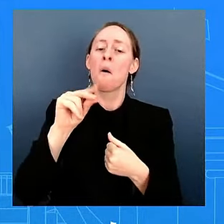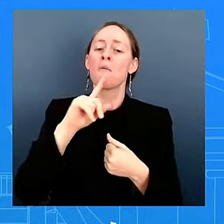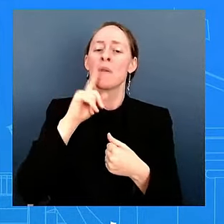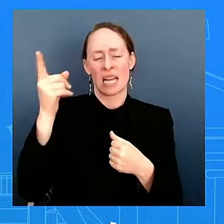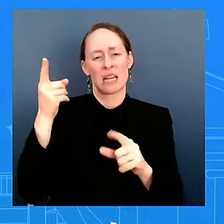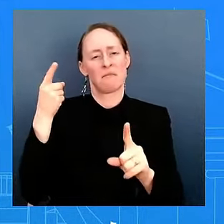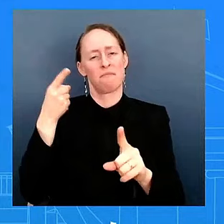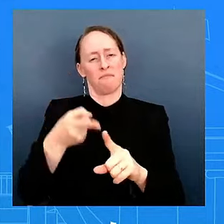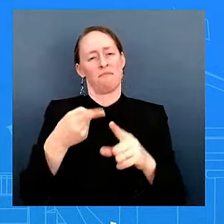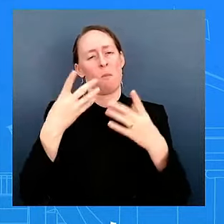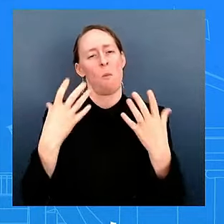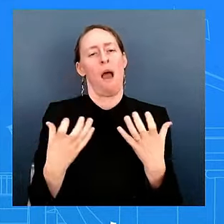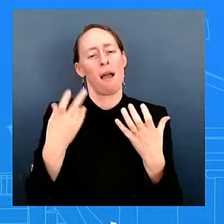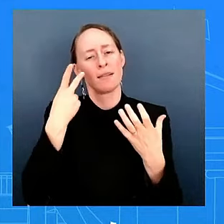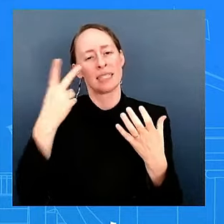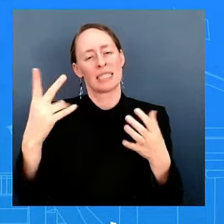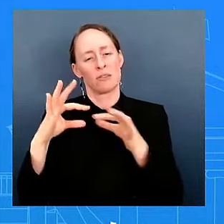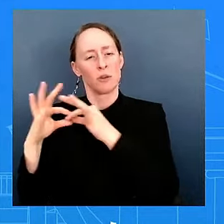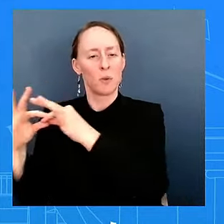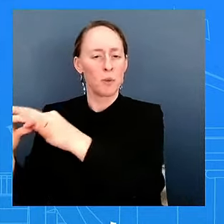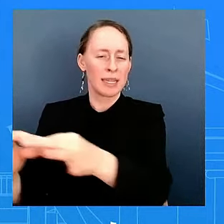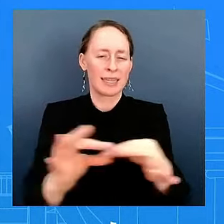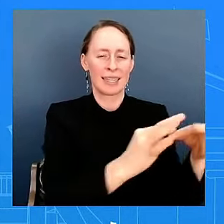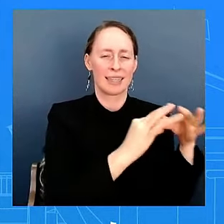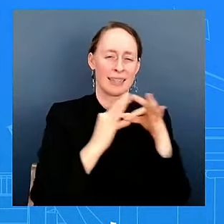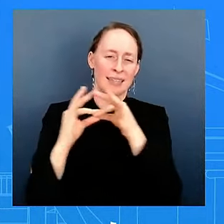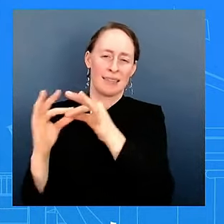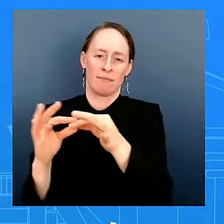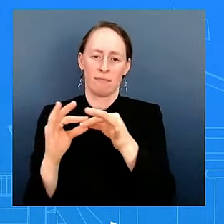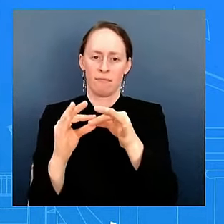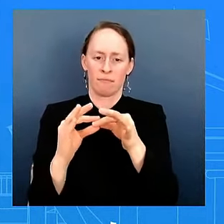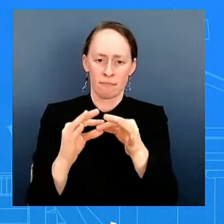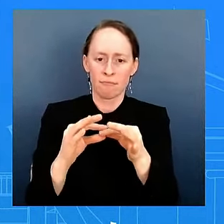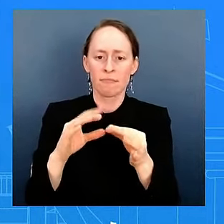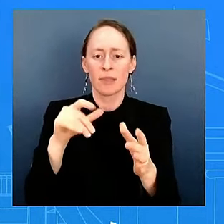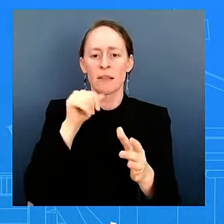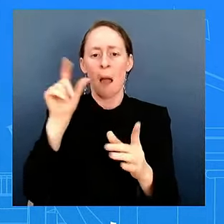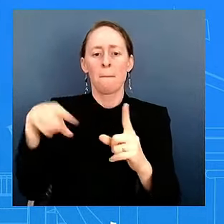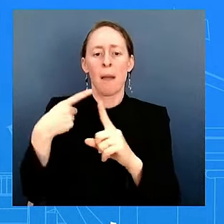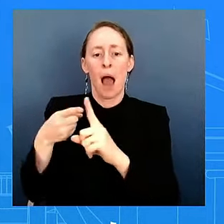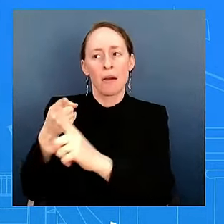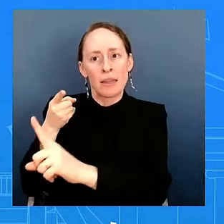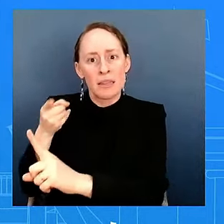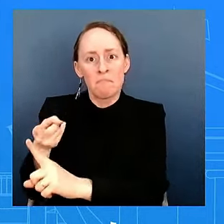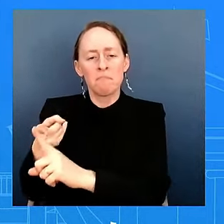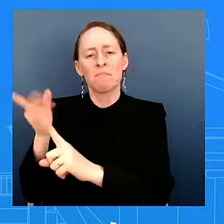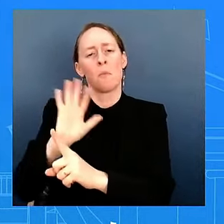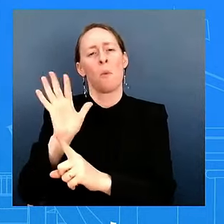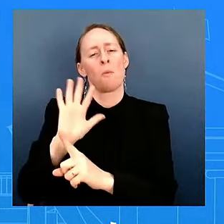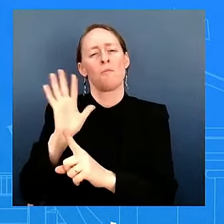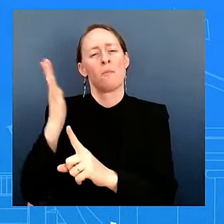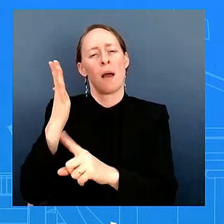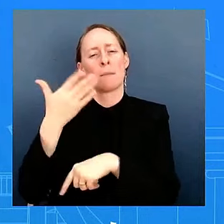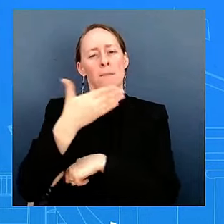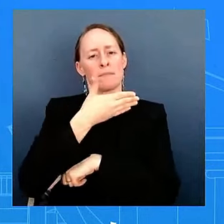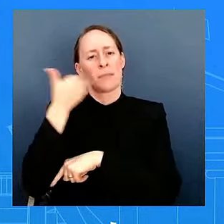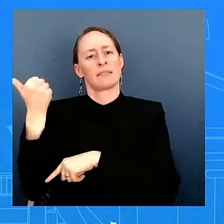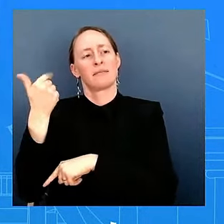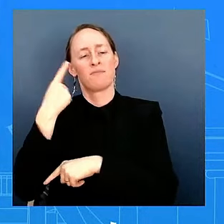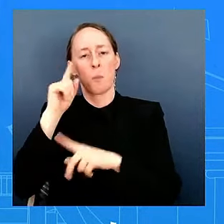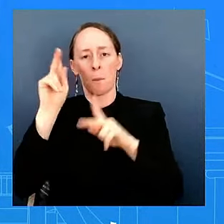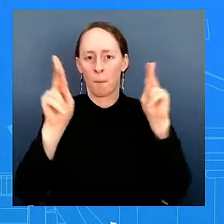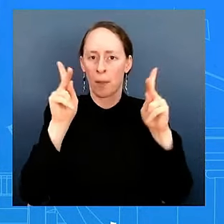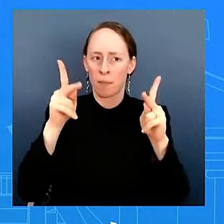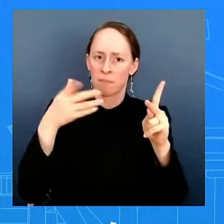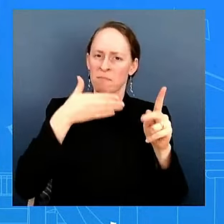what he wanted to do. It wasn't about him. This was about country first. That's what the President, that's how he has basically moved forward with his